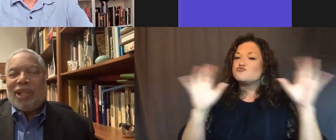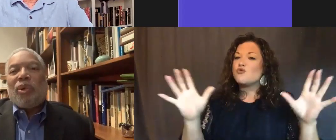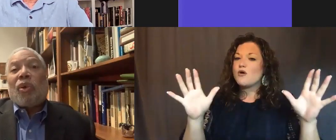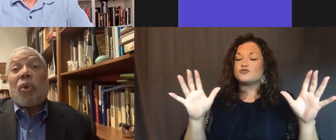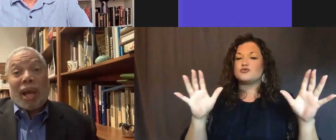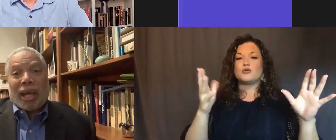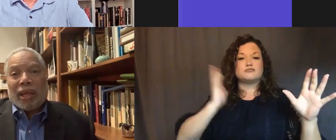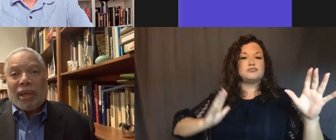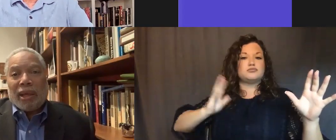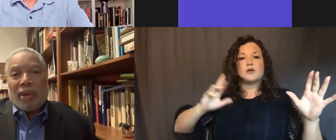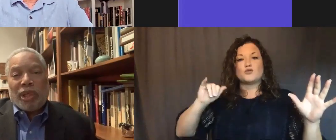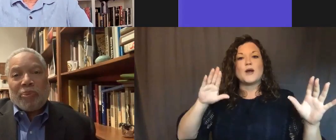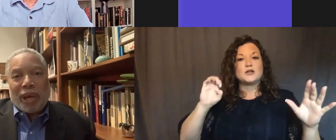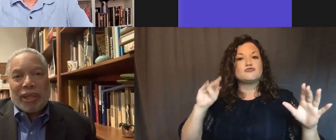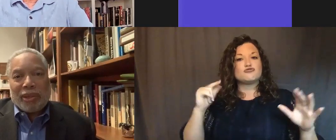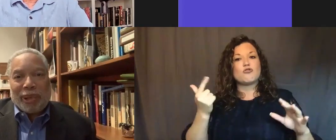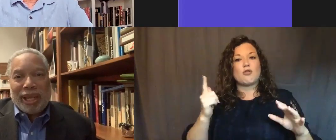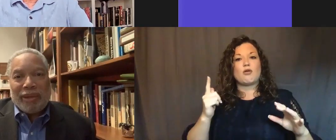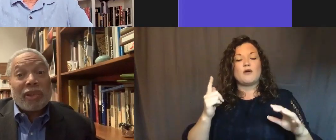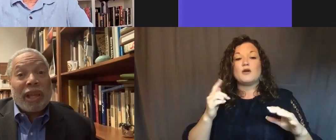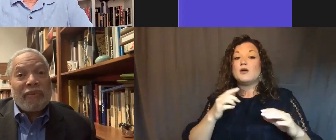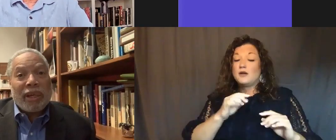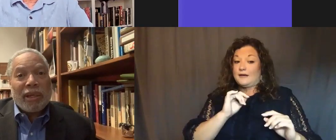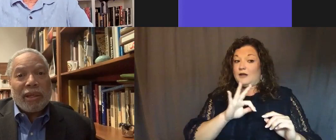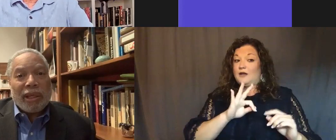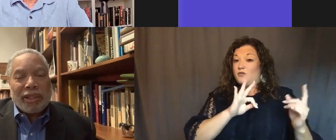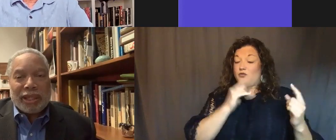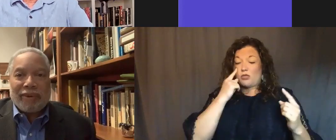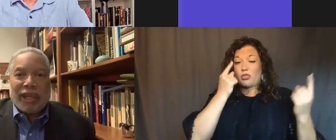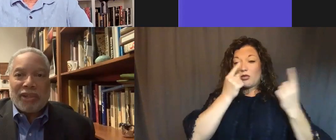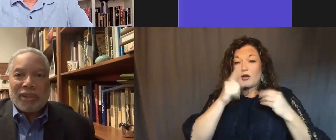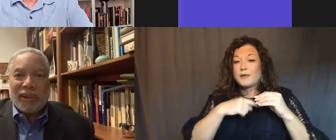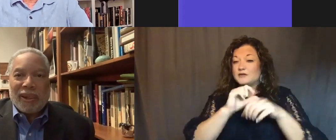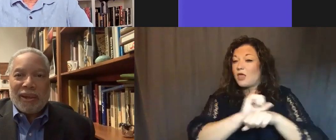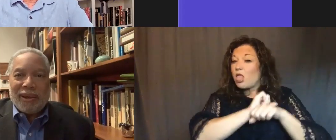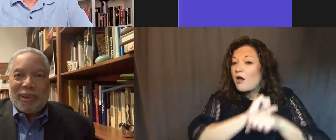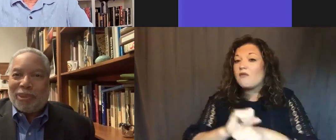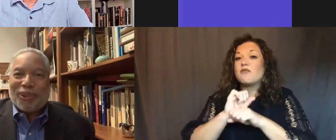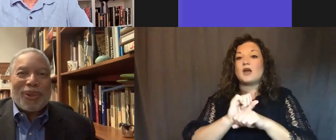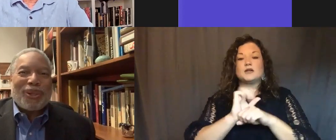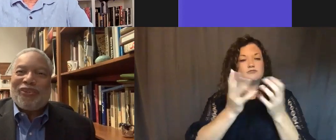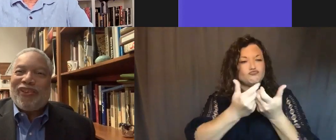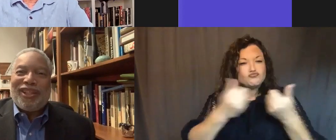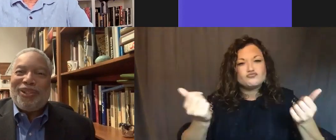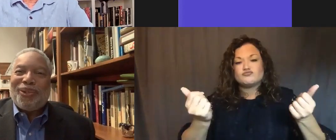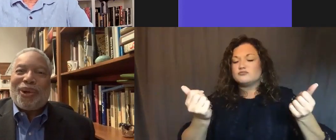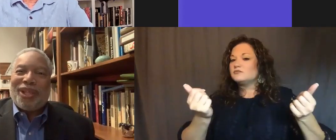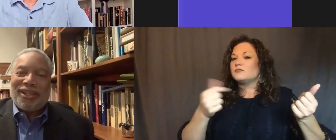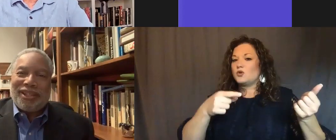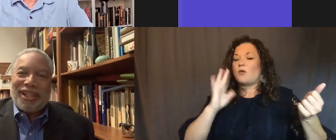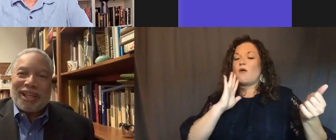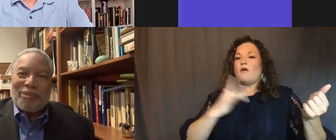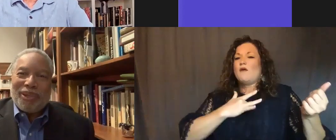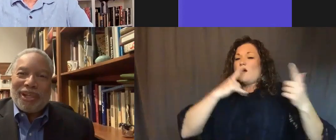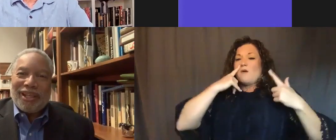you will cry when you ponder the pain of slavery and segregation. But you'll also find the joy